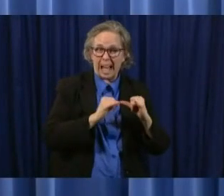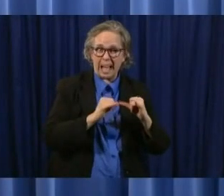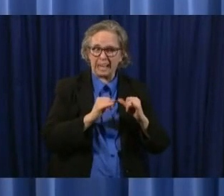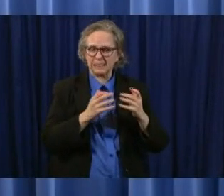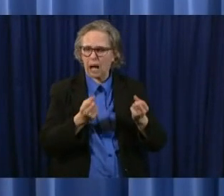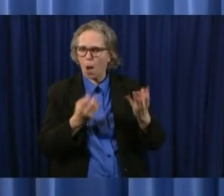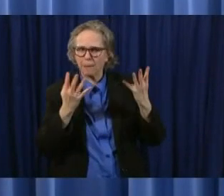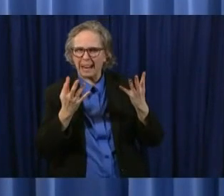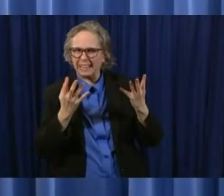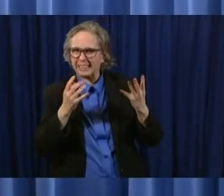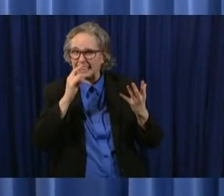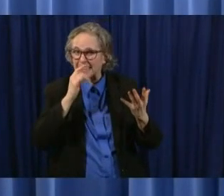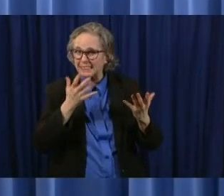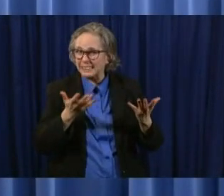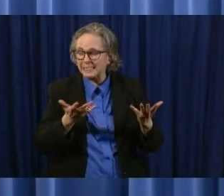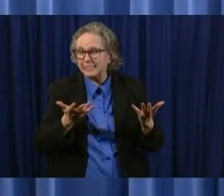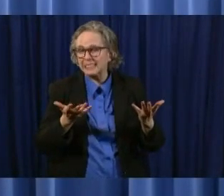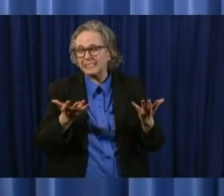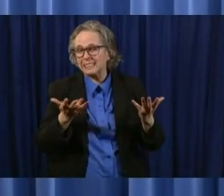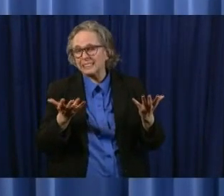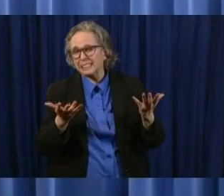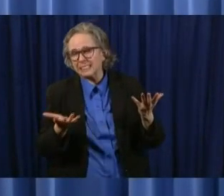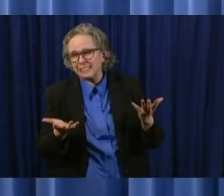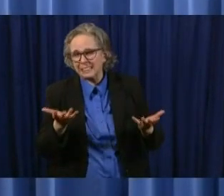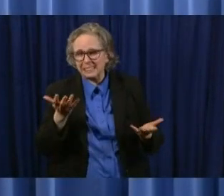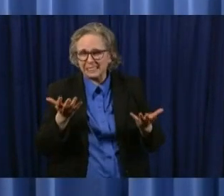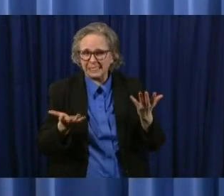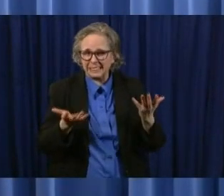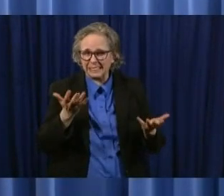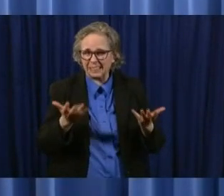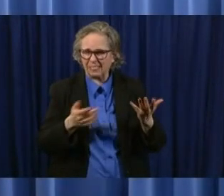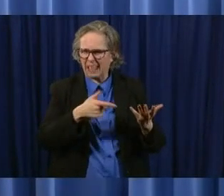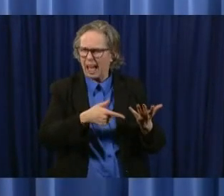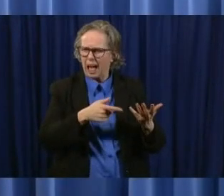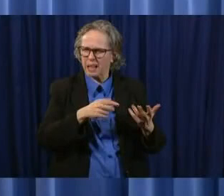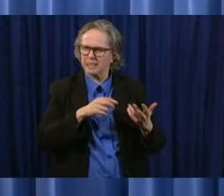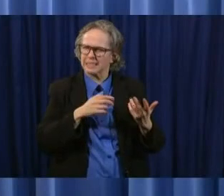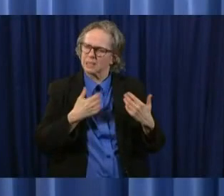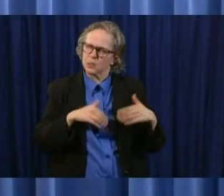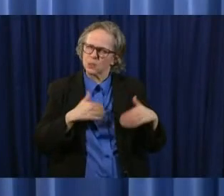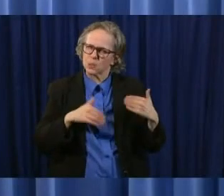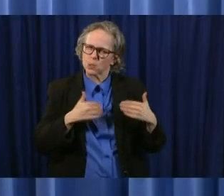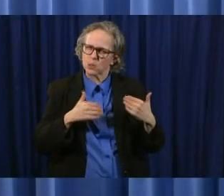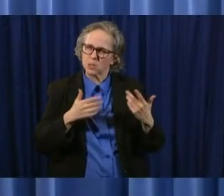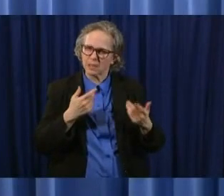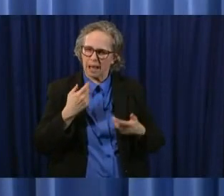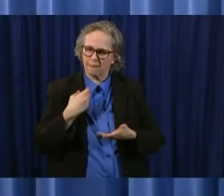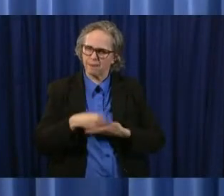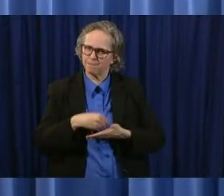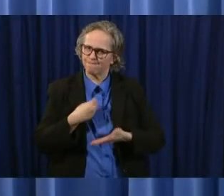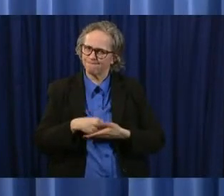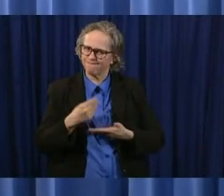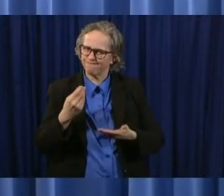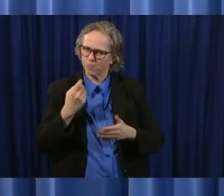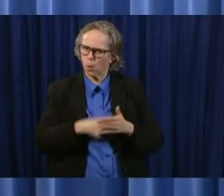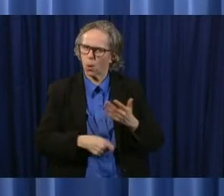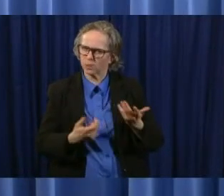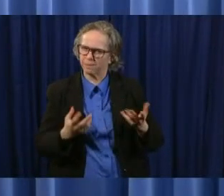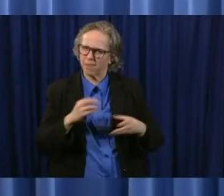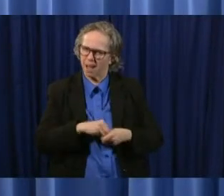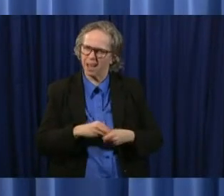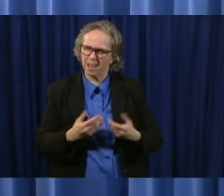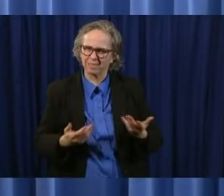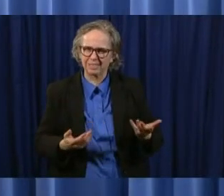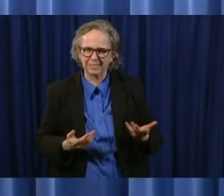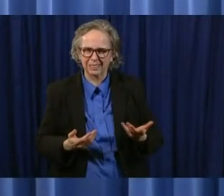uh you have costs that go with that um and so i was talking in fact about an hour ago to